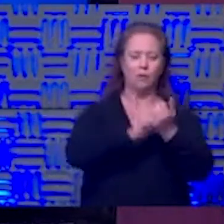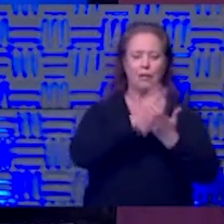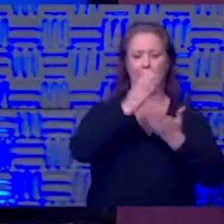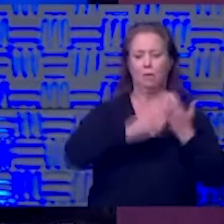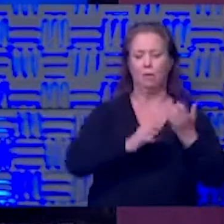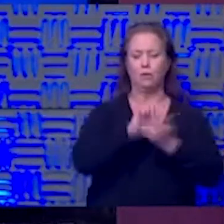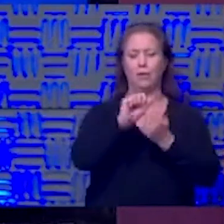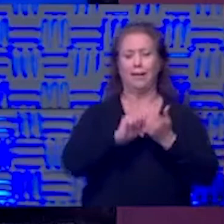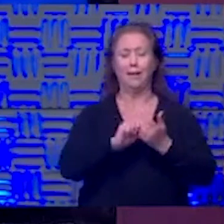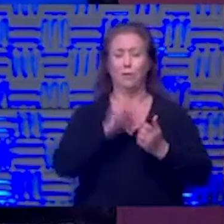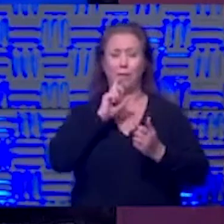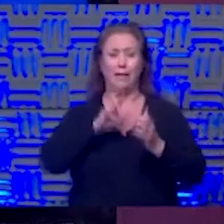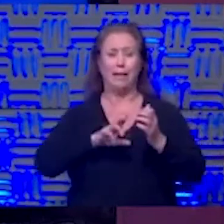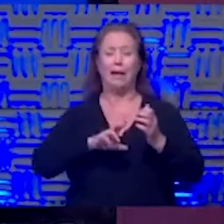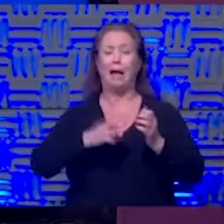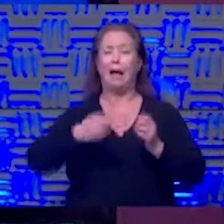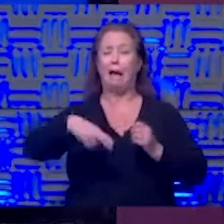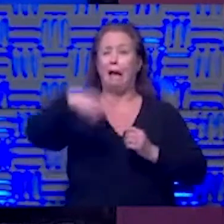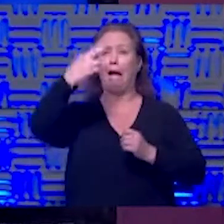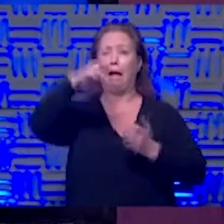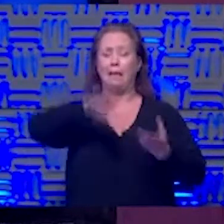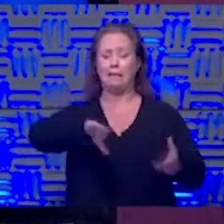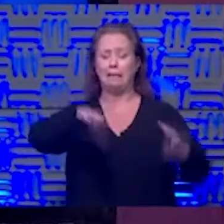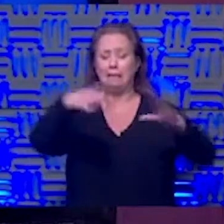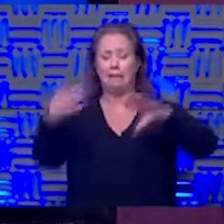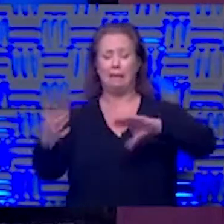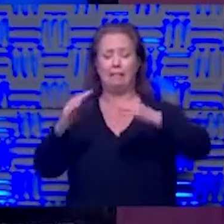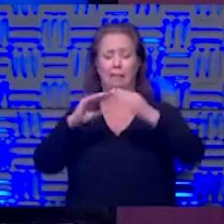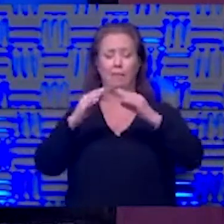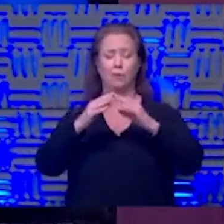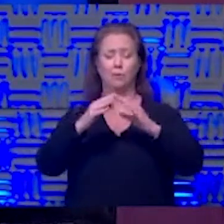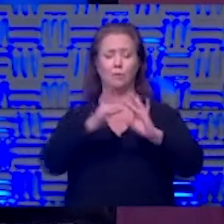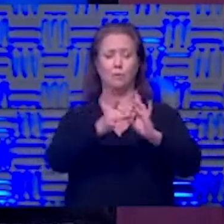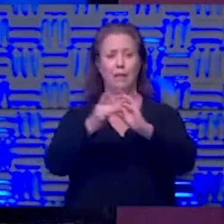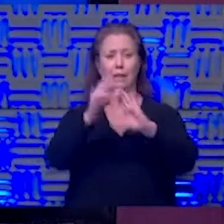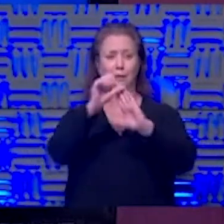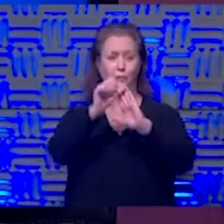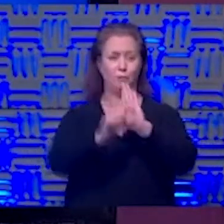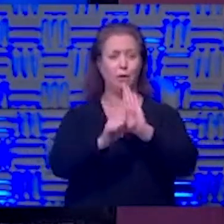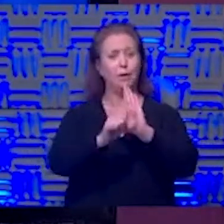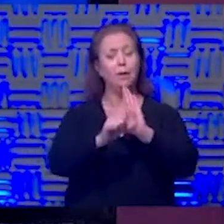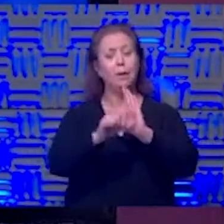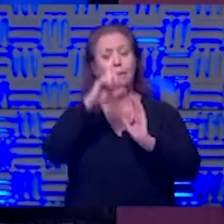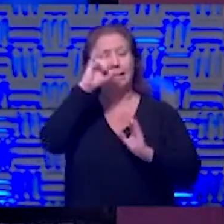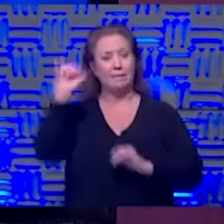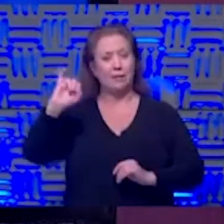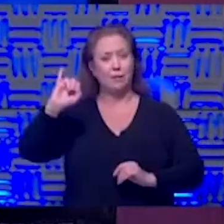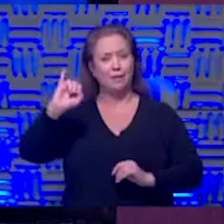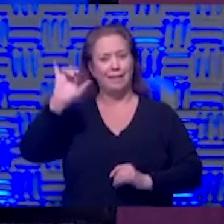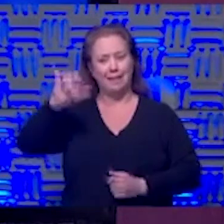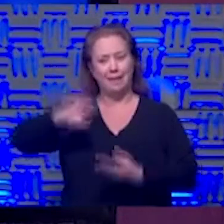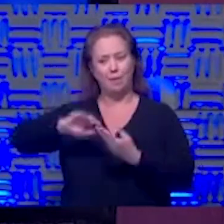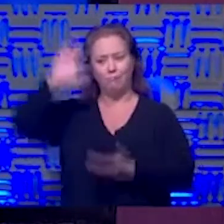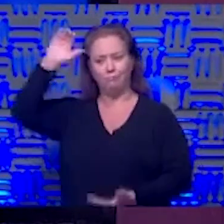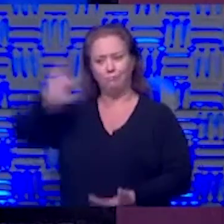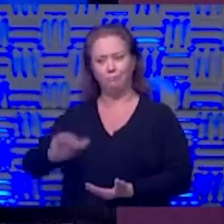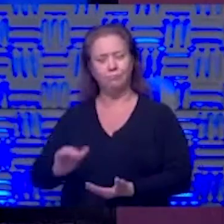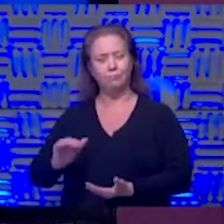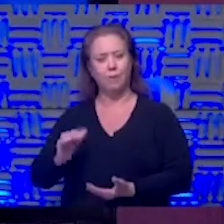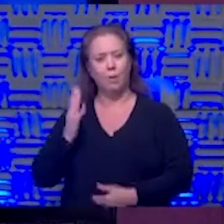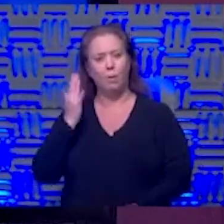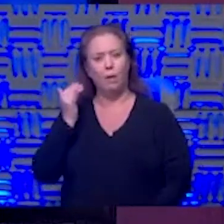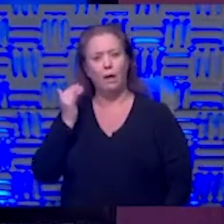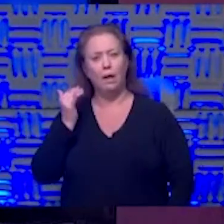these things there's a really high mortality rate from surgery and things like largely due to infection but it's not there anymore and why is that